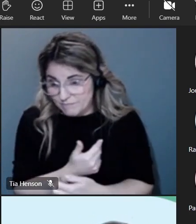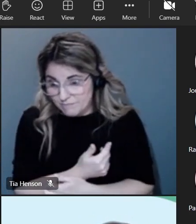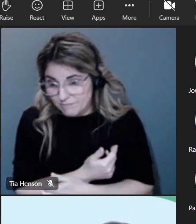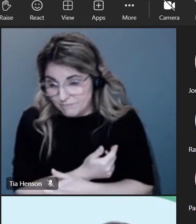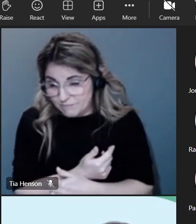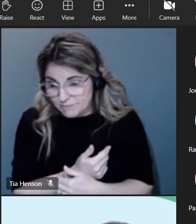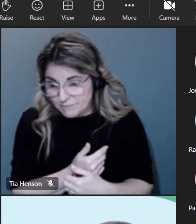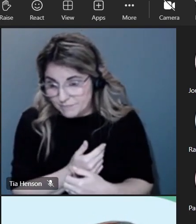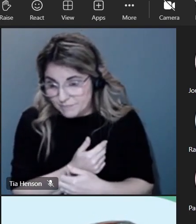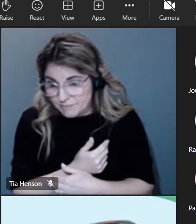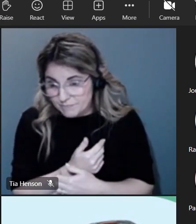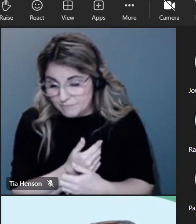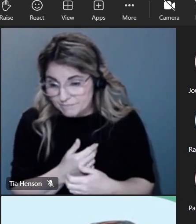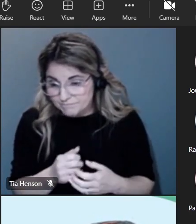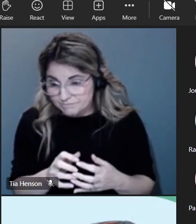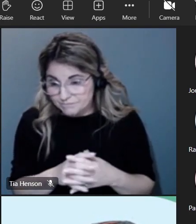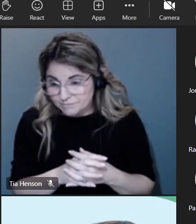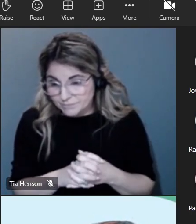ahead